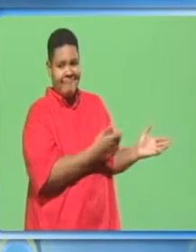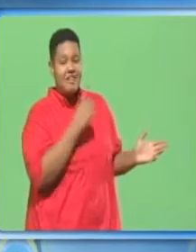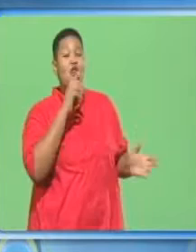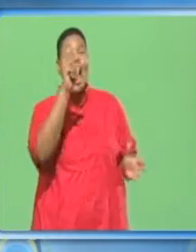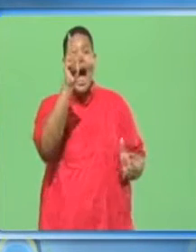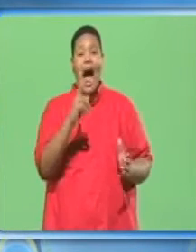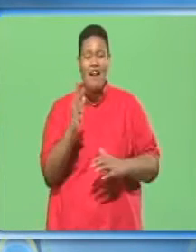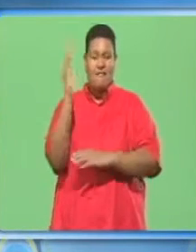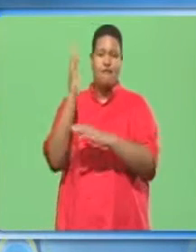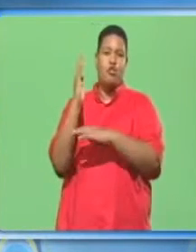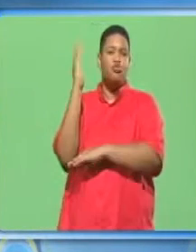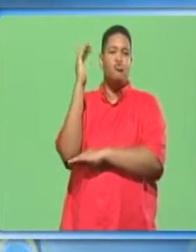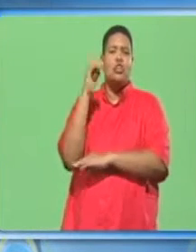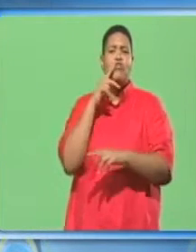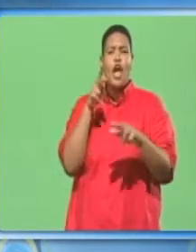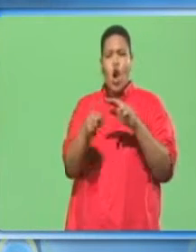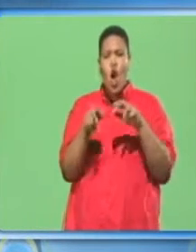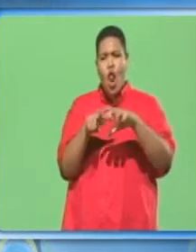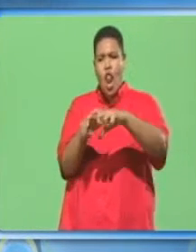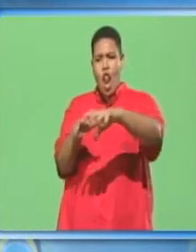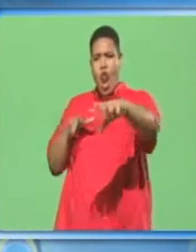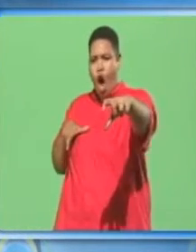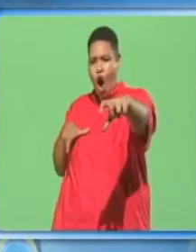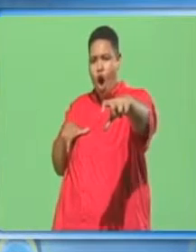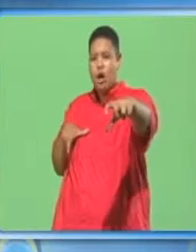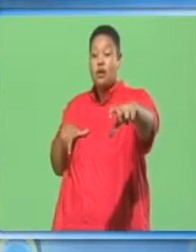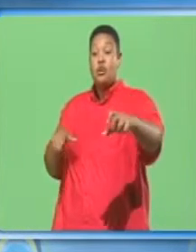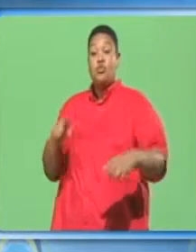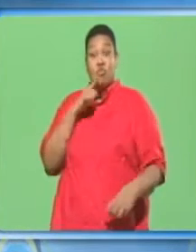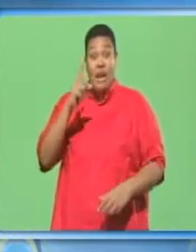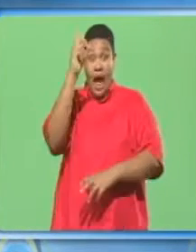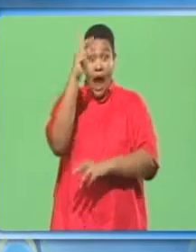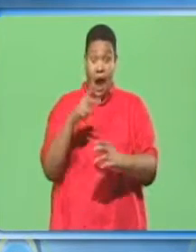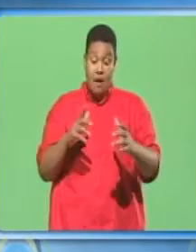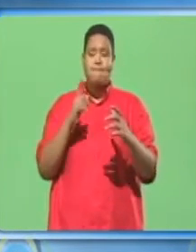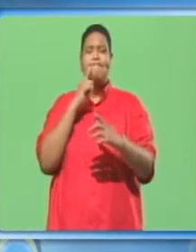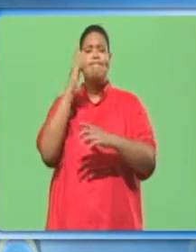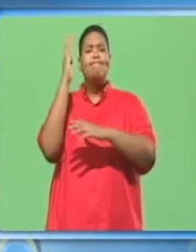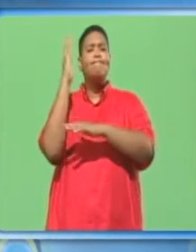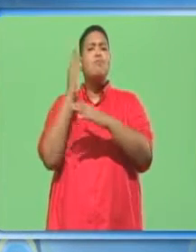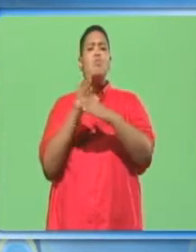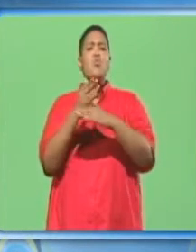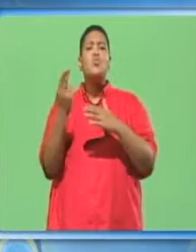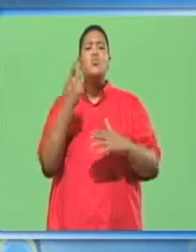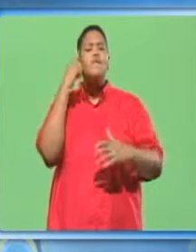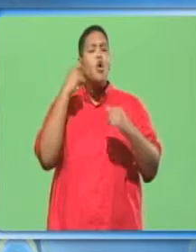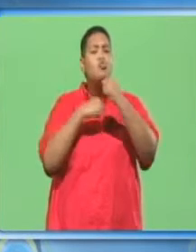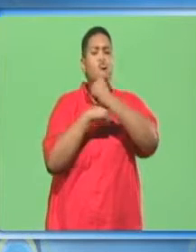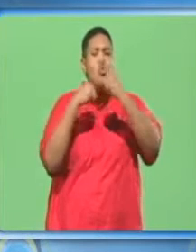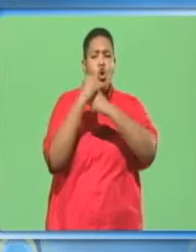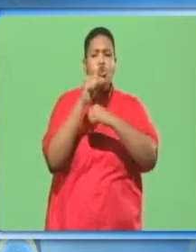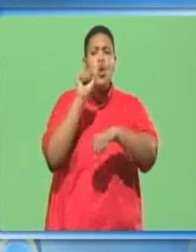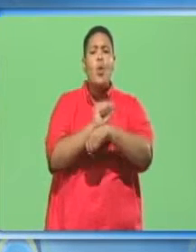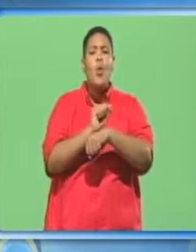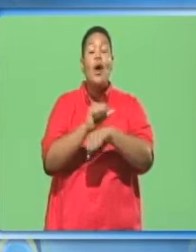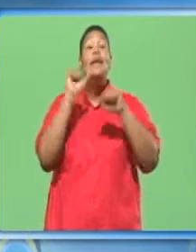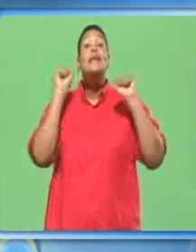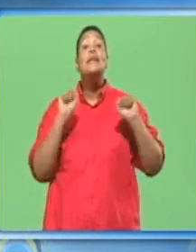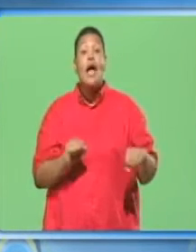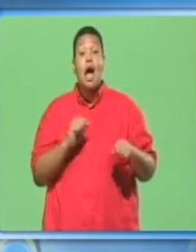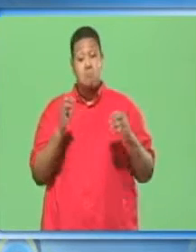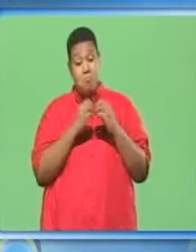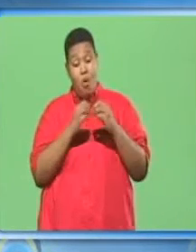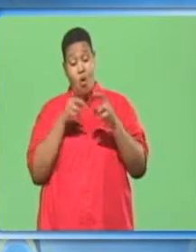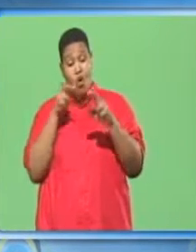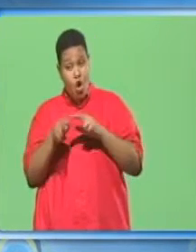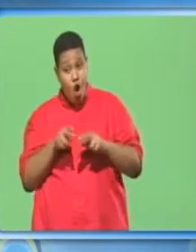that has been cut longitudinally. A half timber is mainly used for structural work. It may however be further